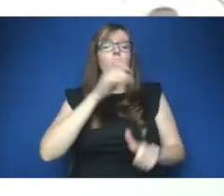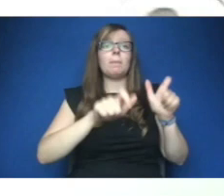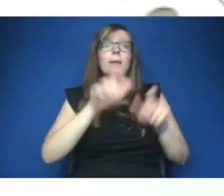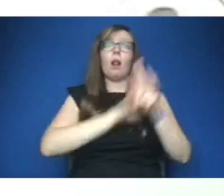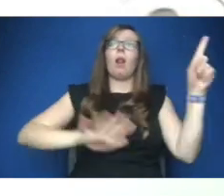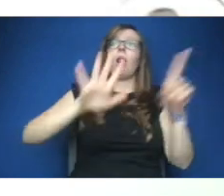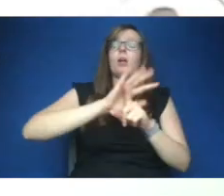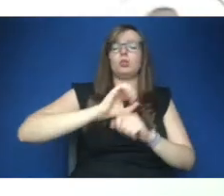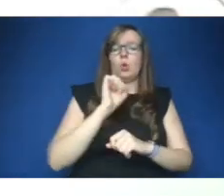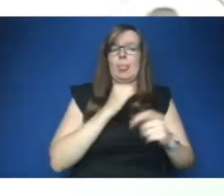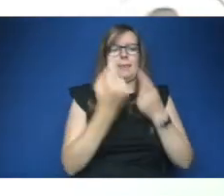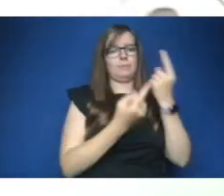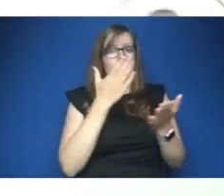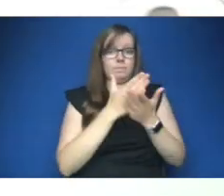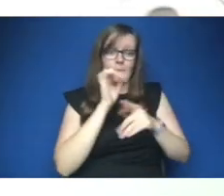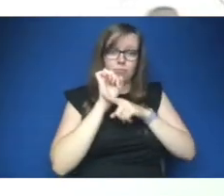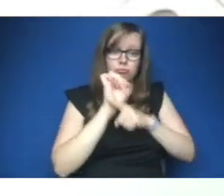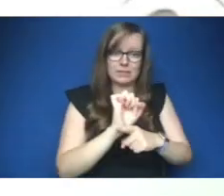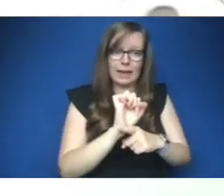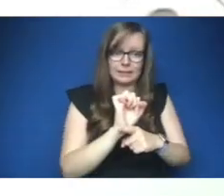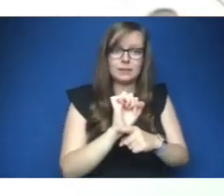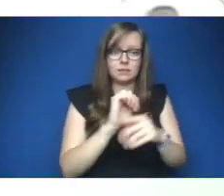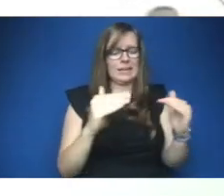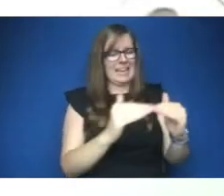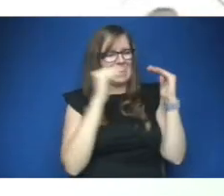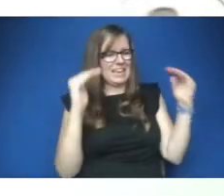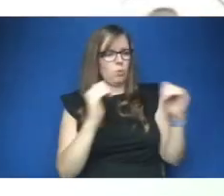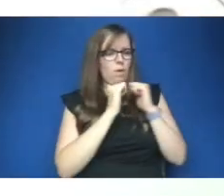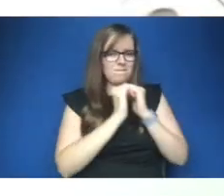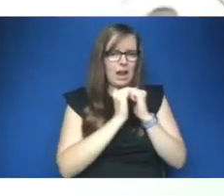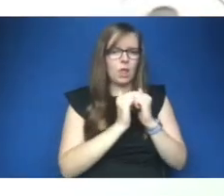protected equally valued and part of an inclusive society in thank you